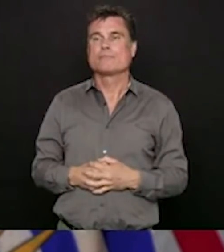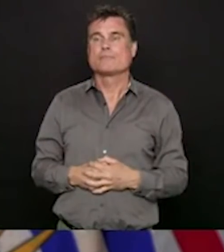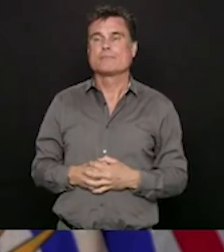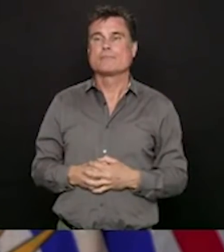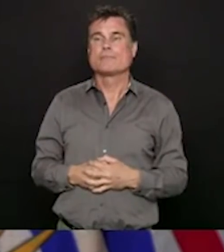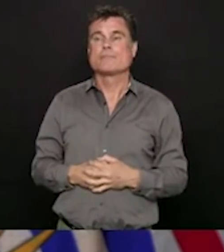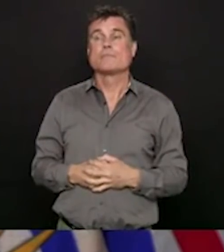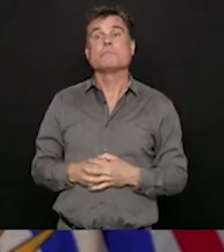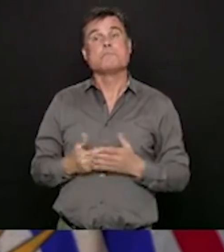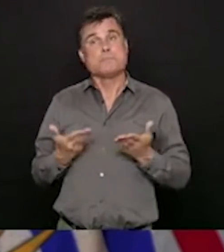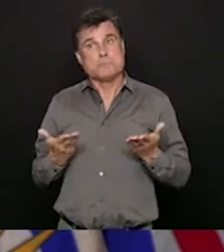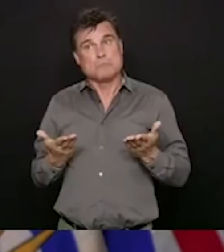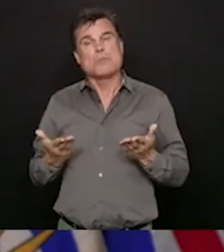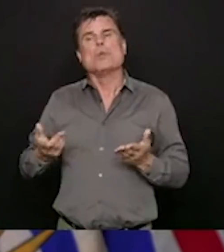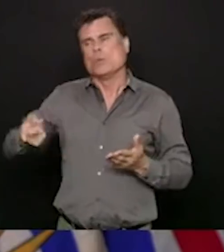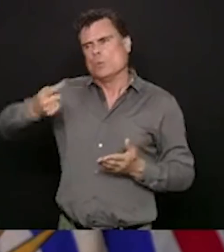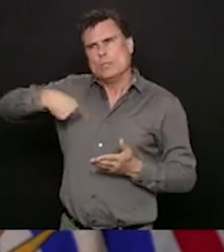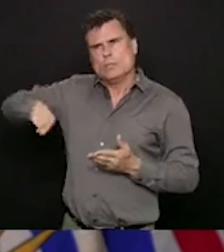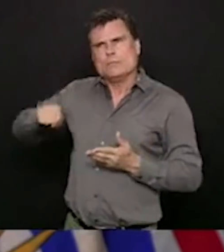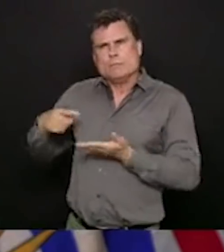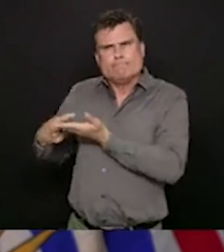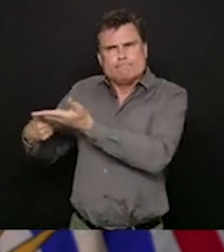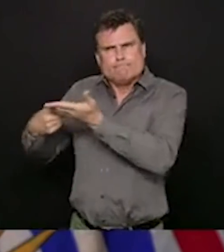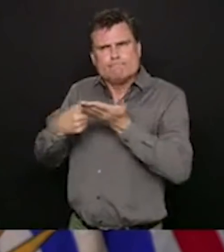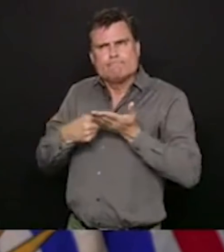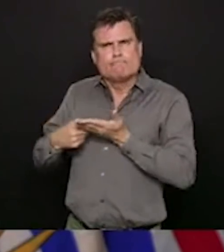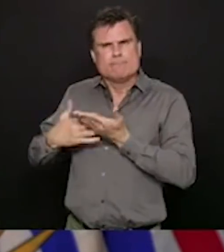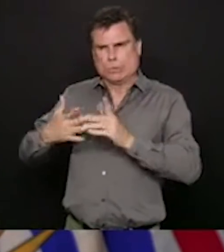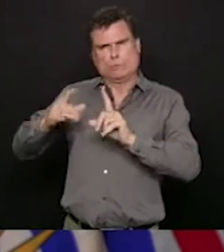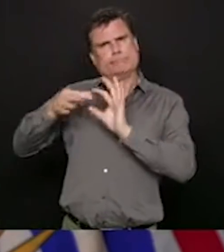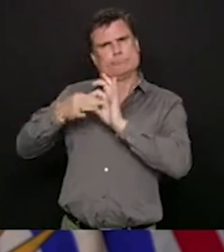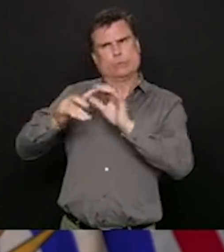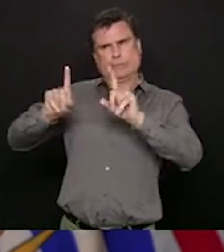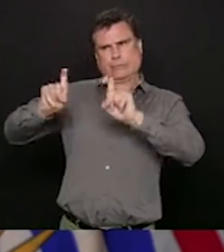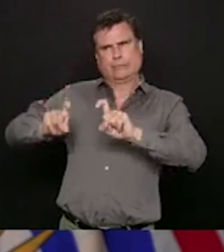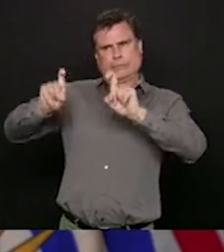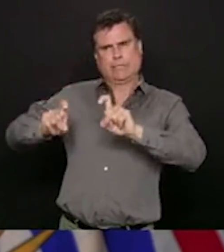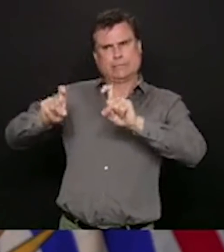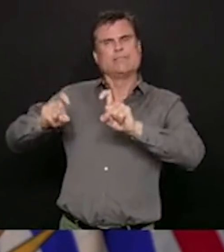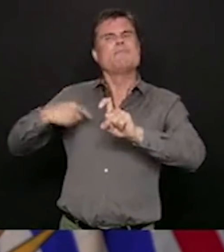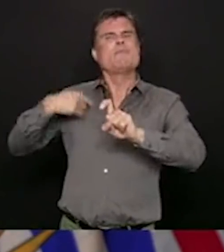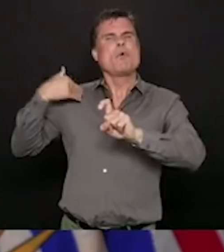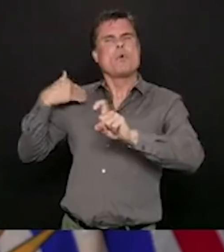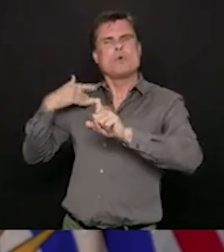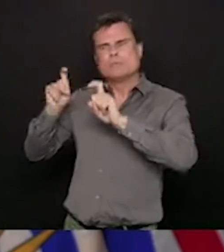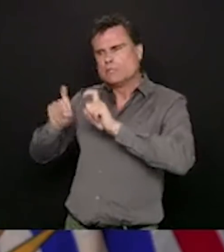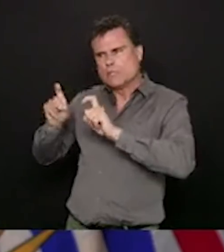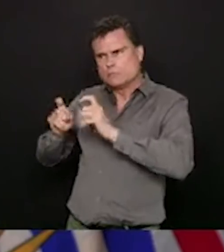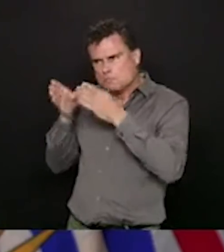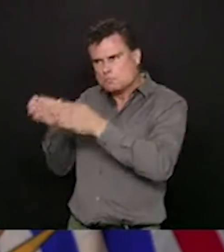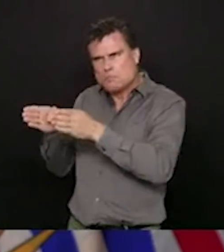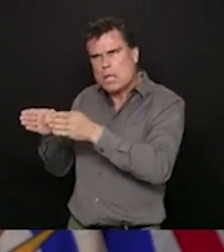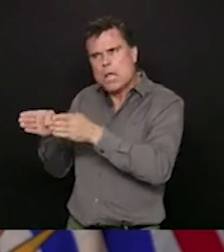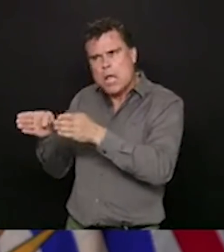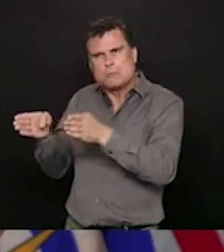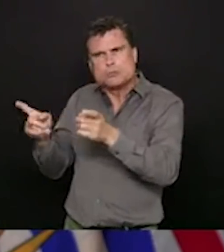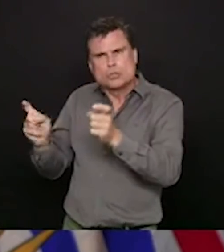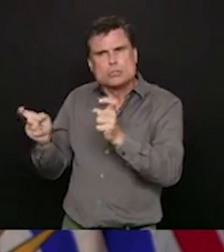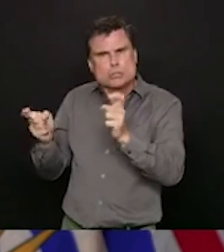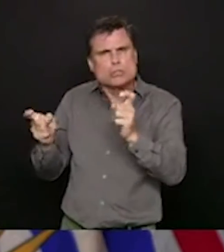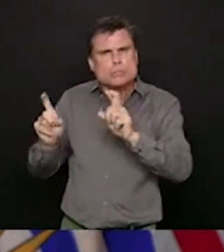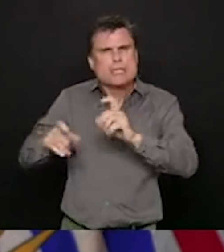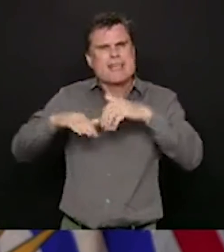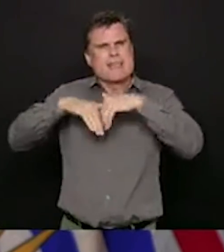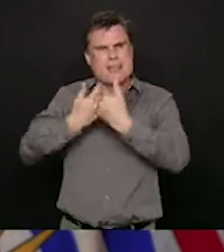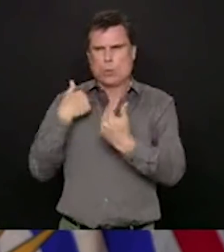reiterate that we are changing and modifying as we do, based on the circumstances that we have here in British Columbia. And our